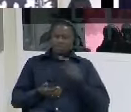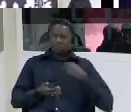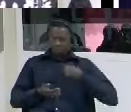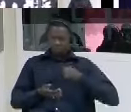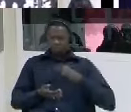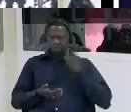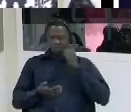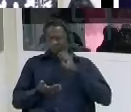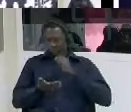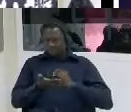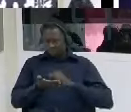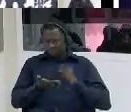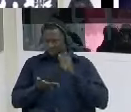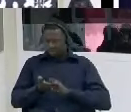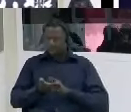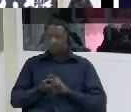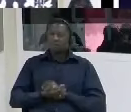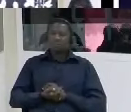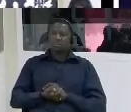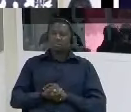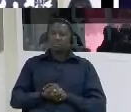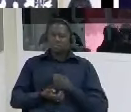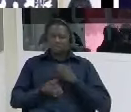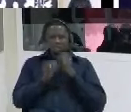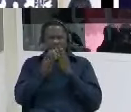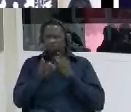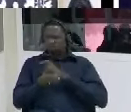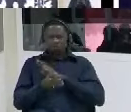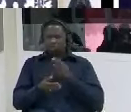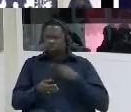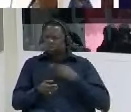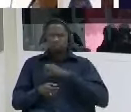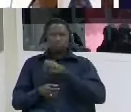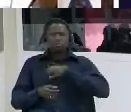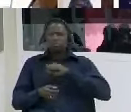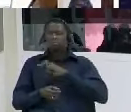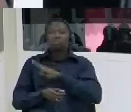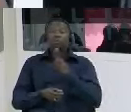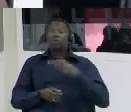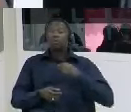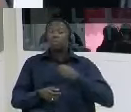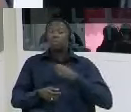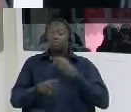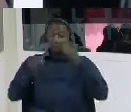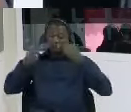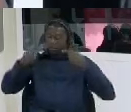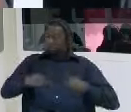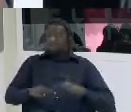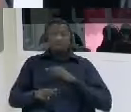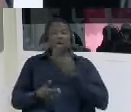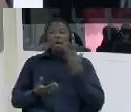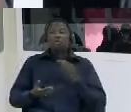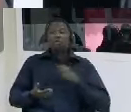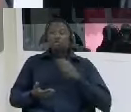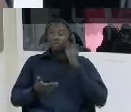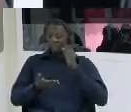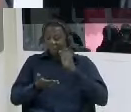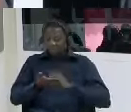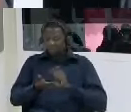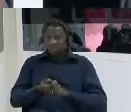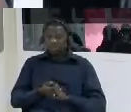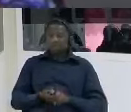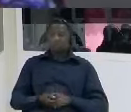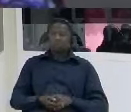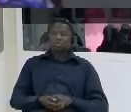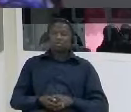i said no this is not my statement i cannot sign it he said you have to sign it or i cut your